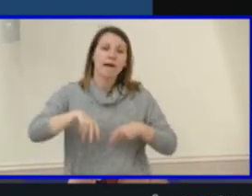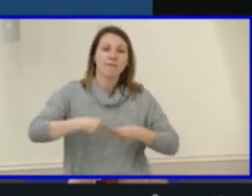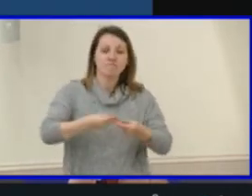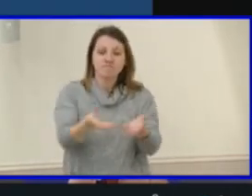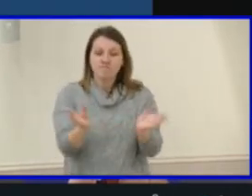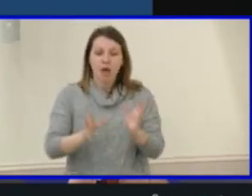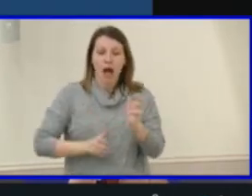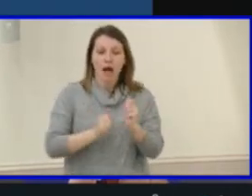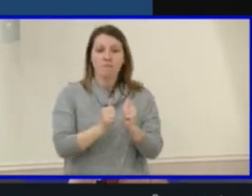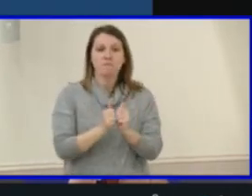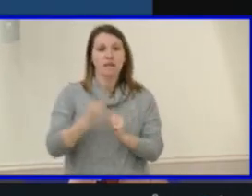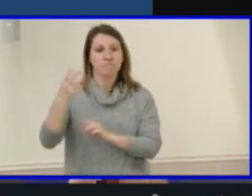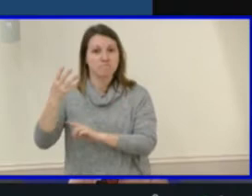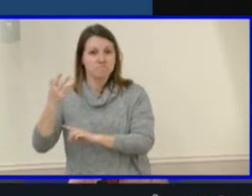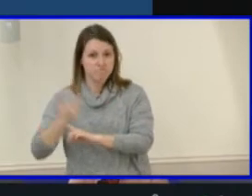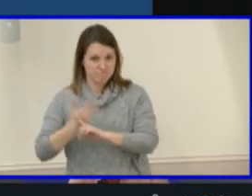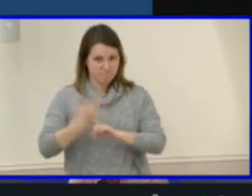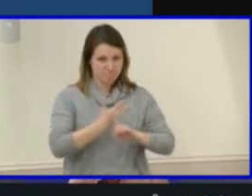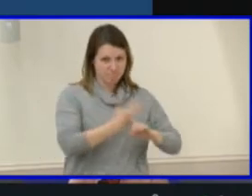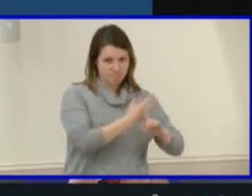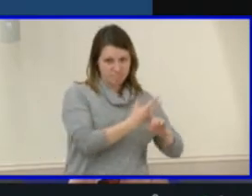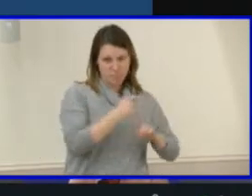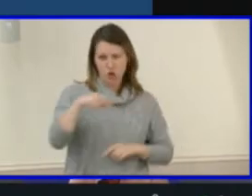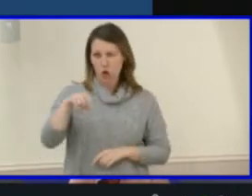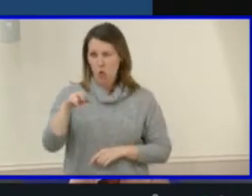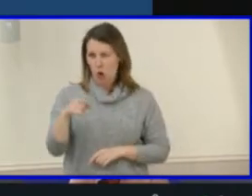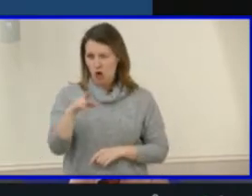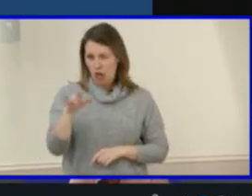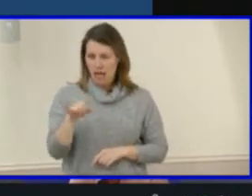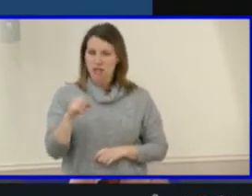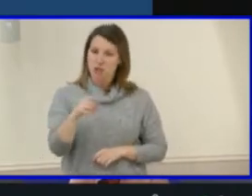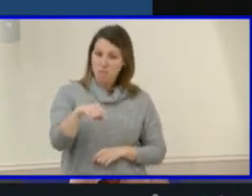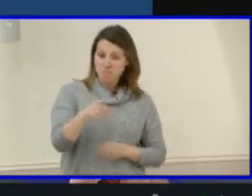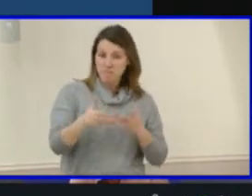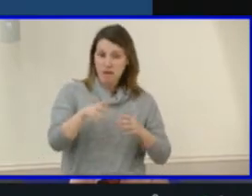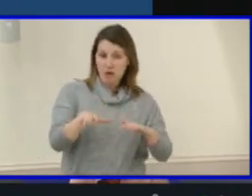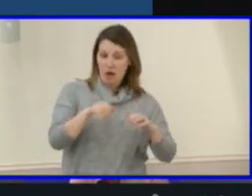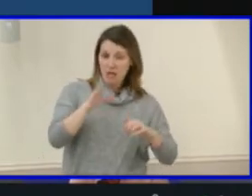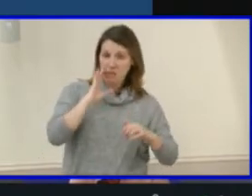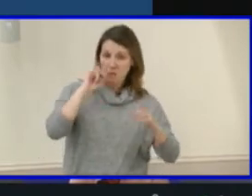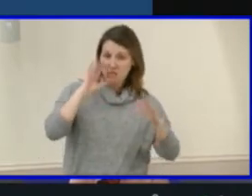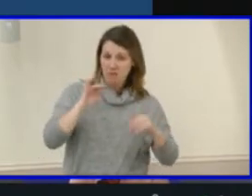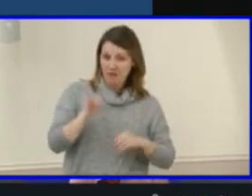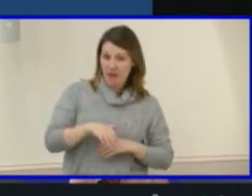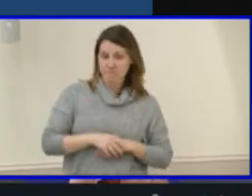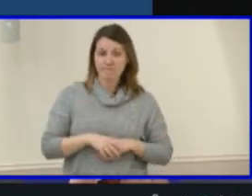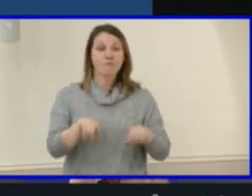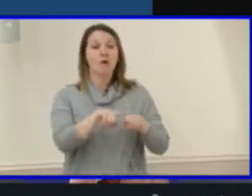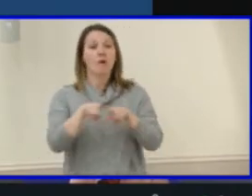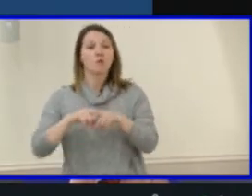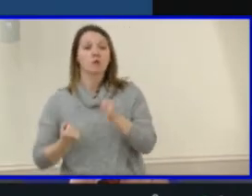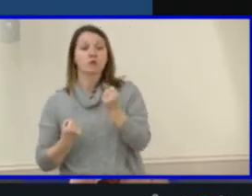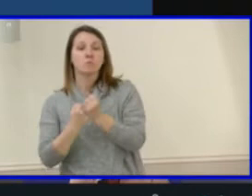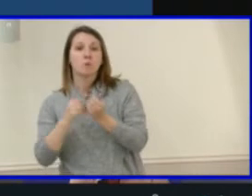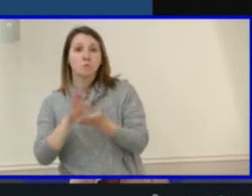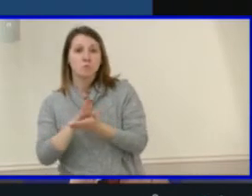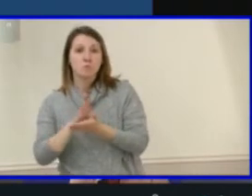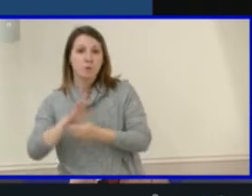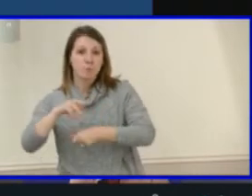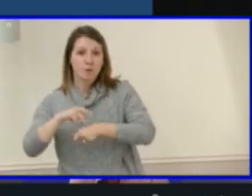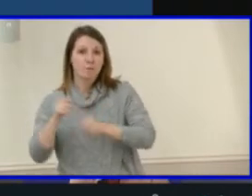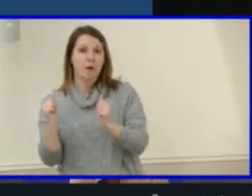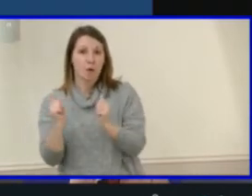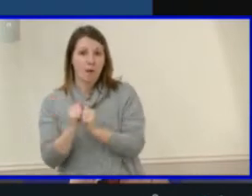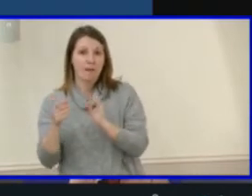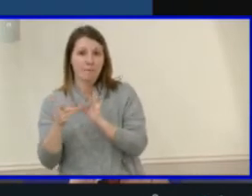expected and perhaps even anticipated by our audiences. And we'll support school principals with message templates for sharing this